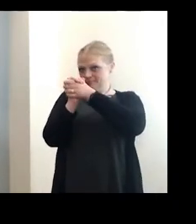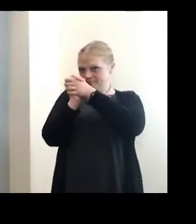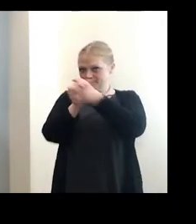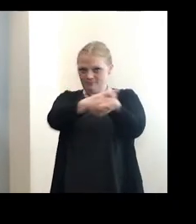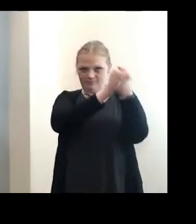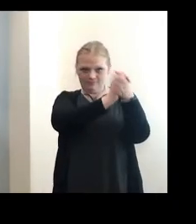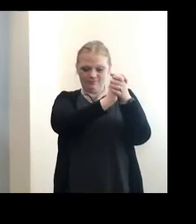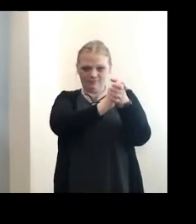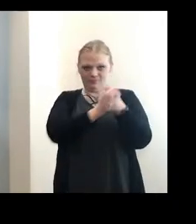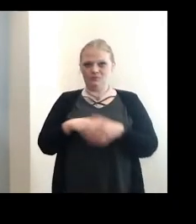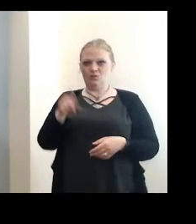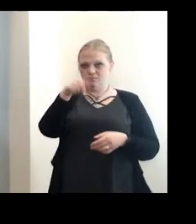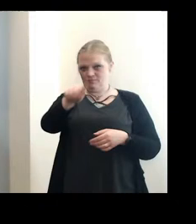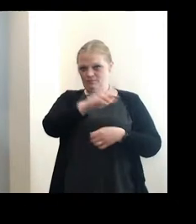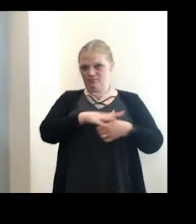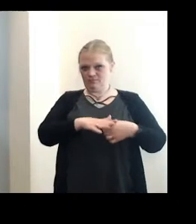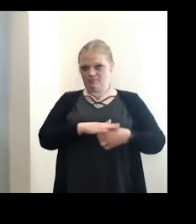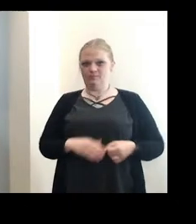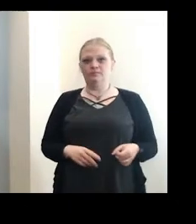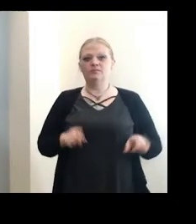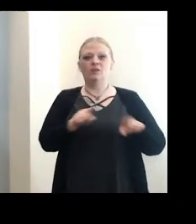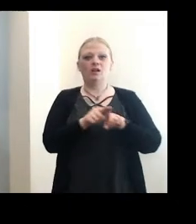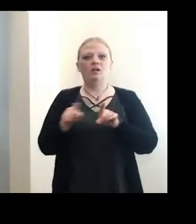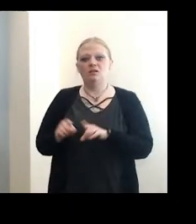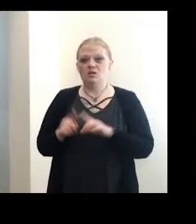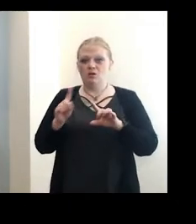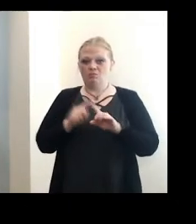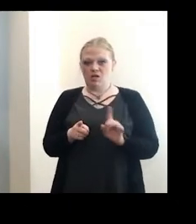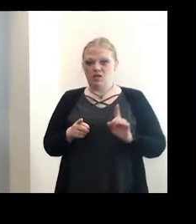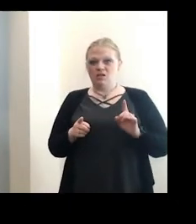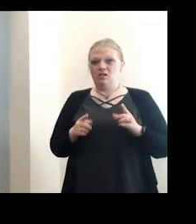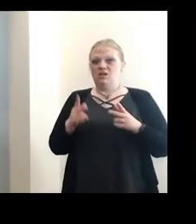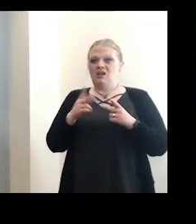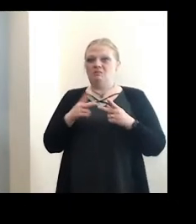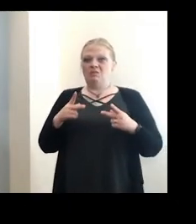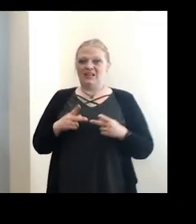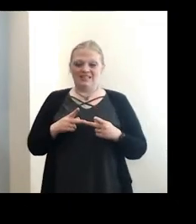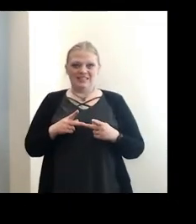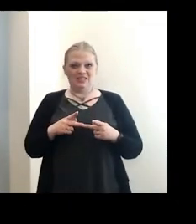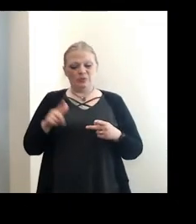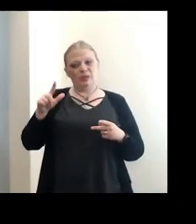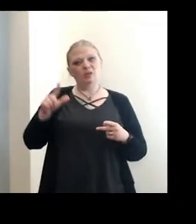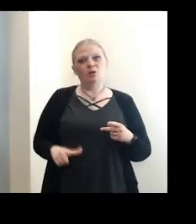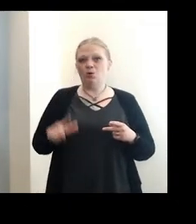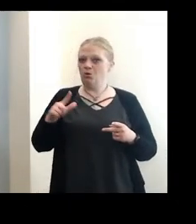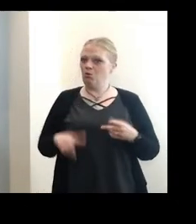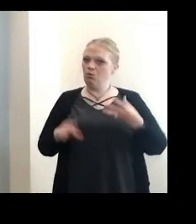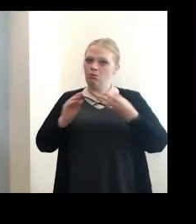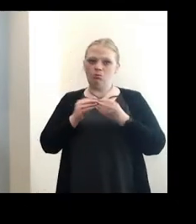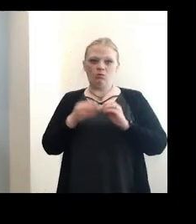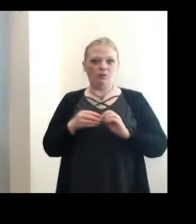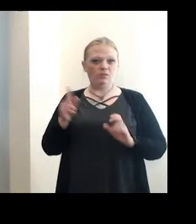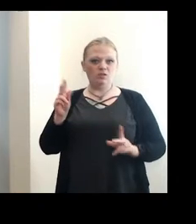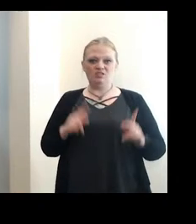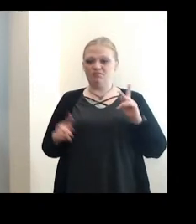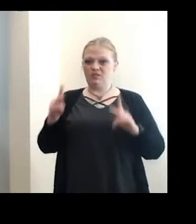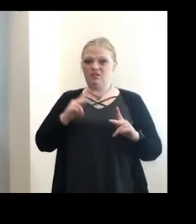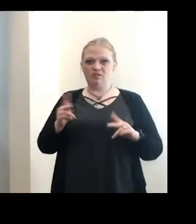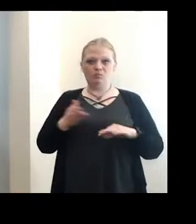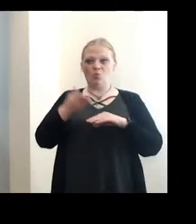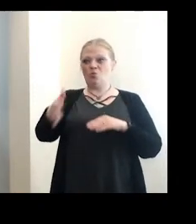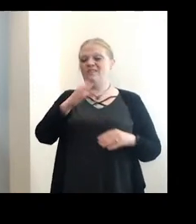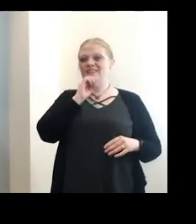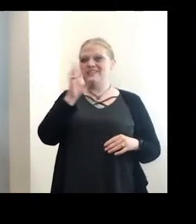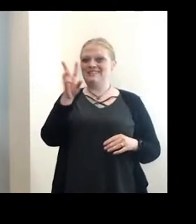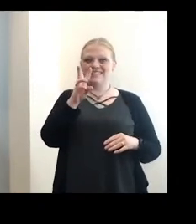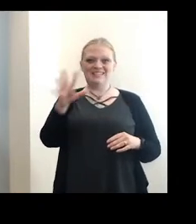to those areas. Also, you know, again, we're seeing places that have lower of a lower number of people who are over the age of